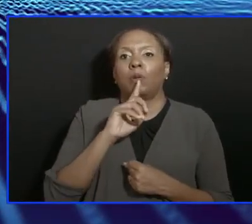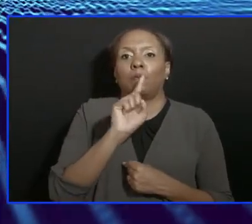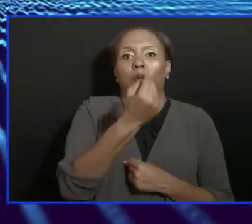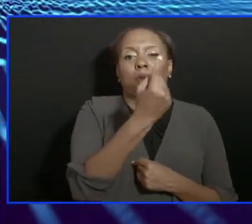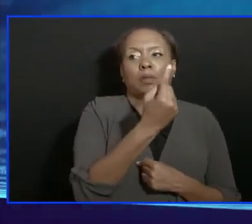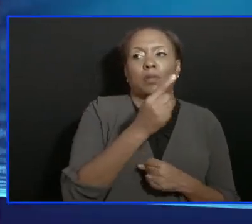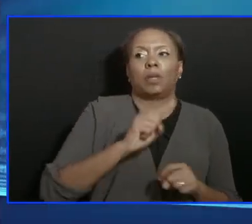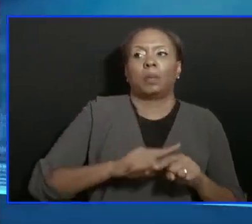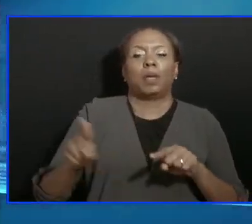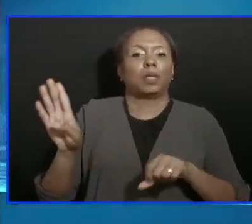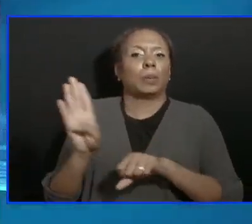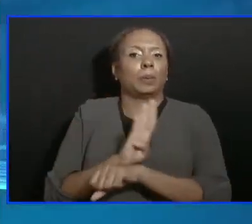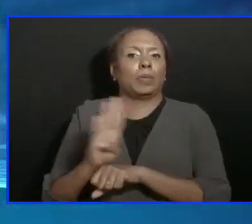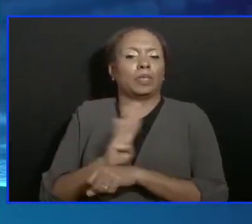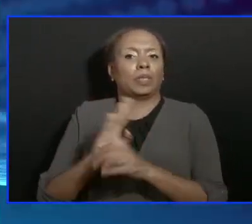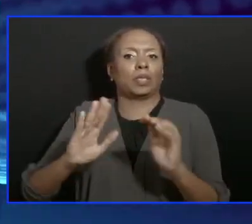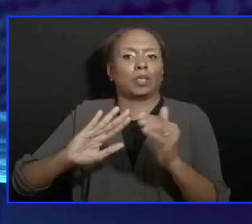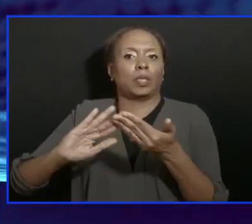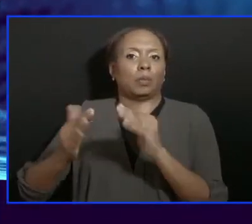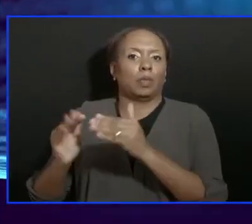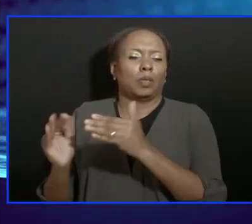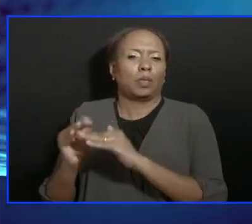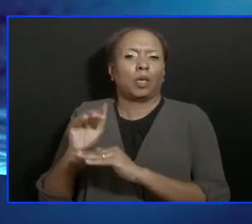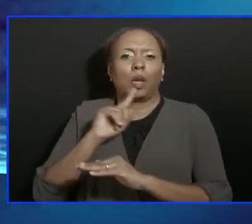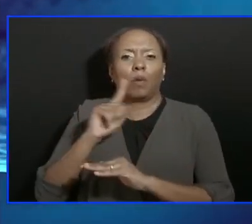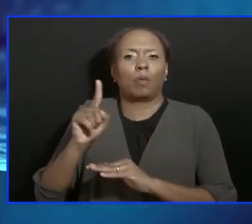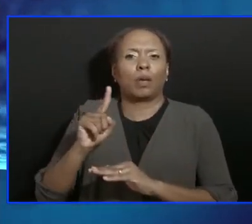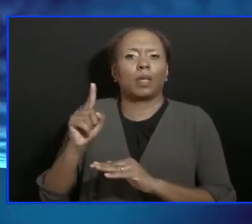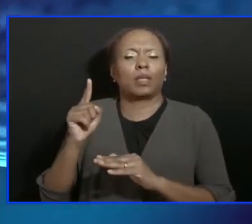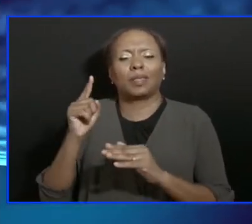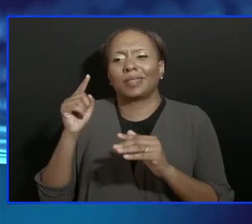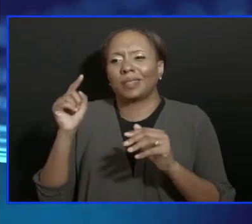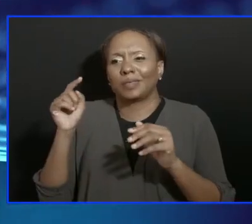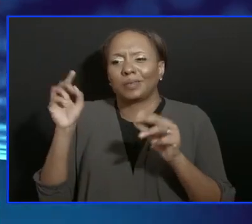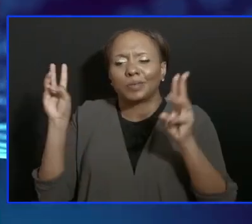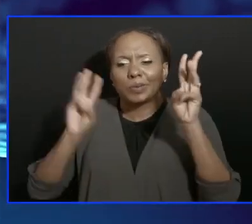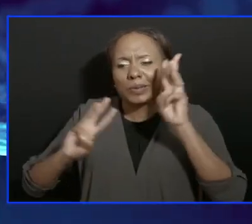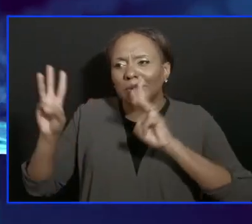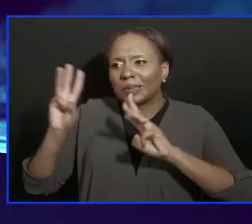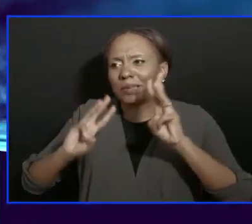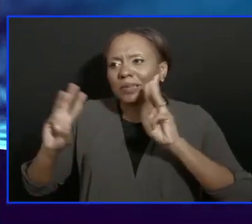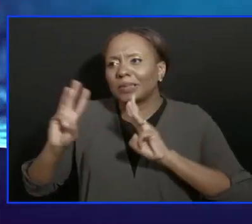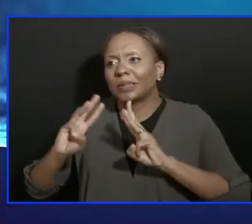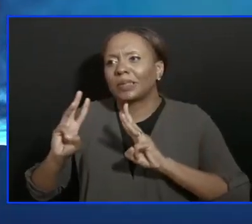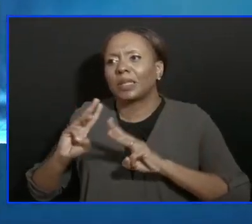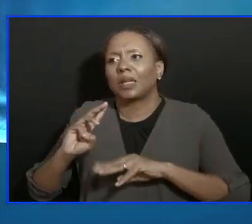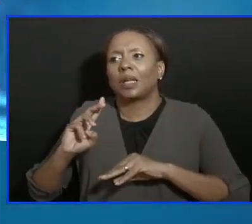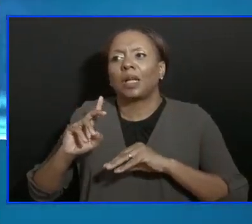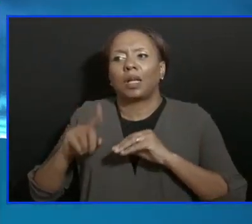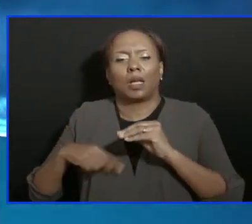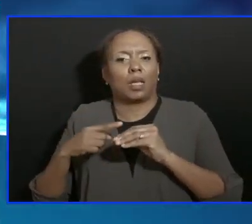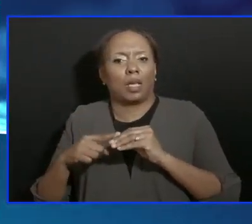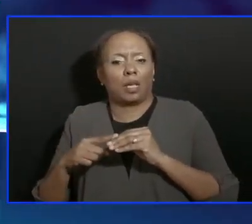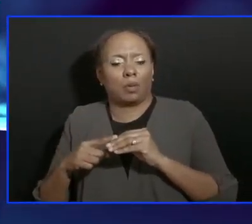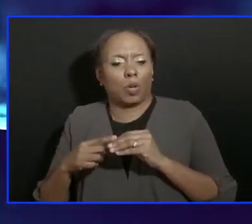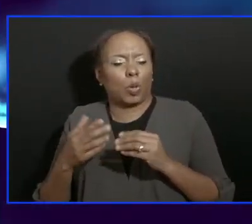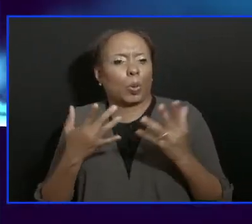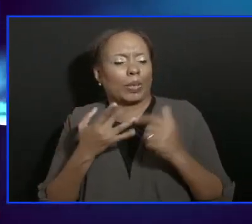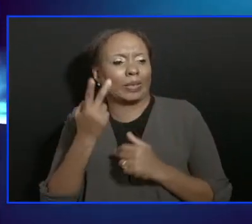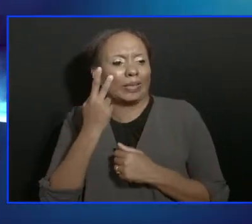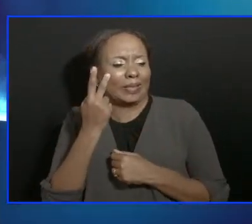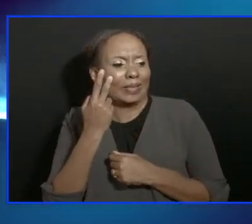expressed some concern that a wait and see approach for the others outside of the health service